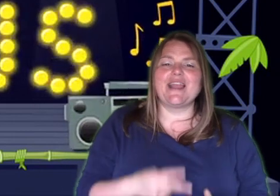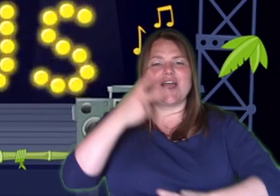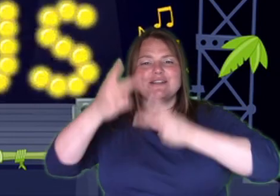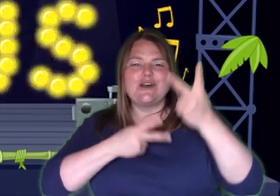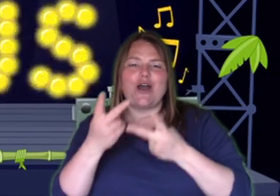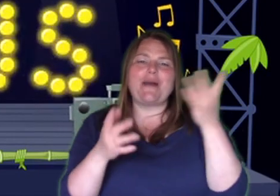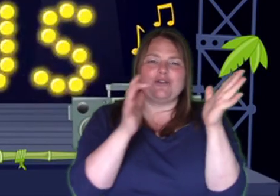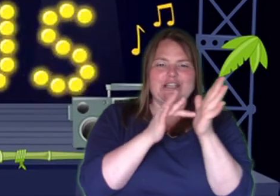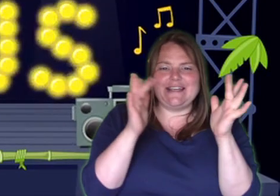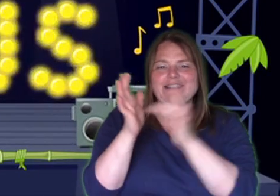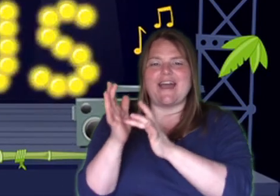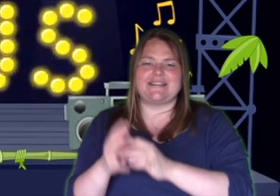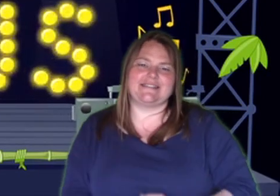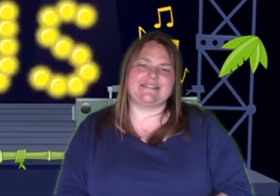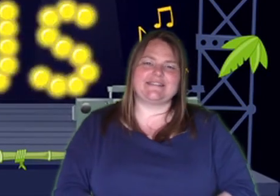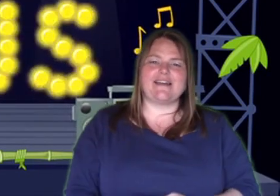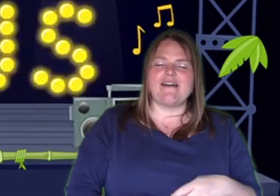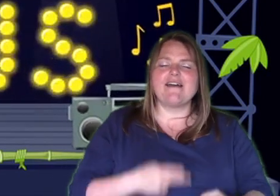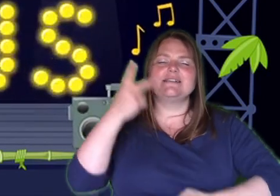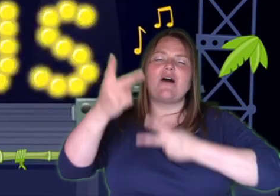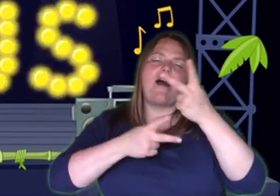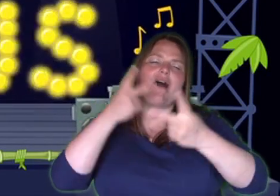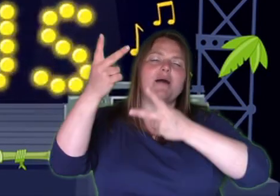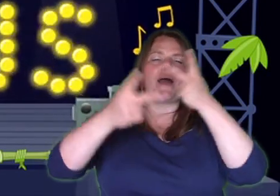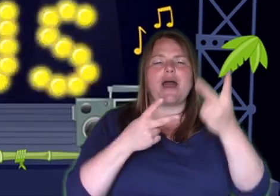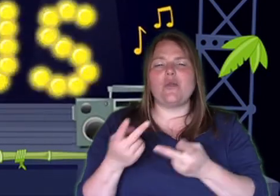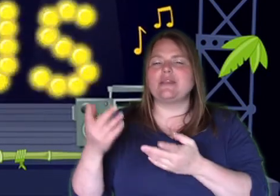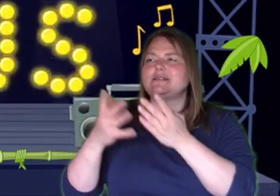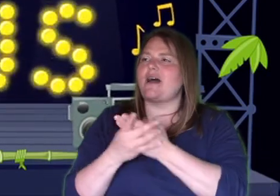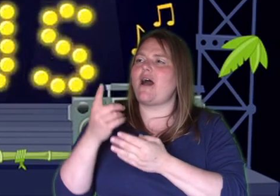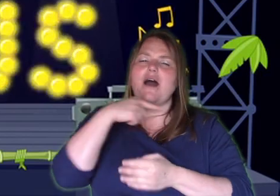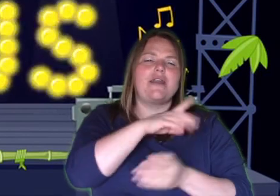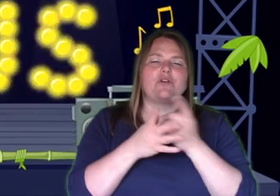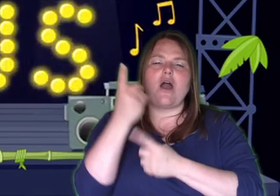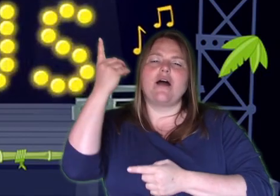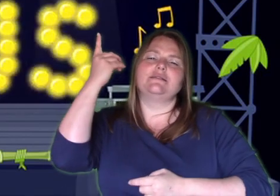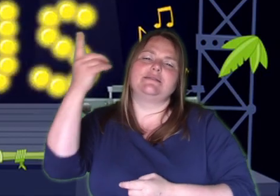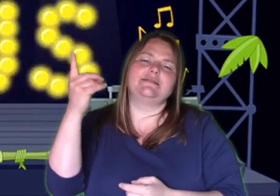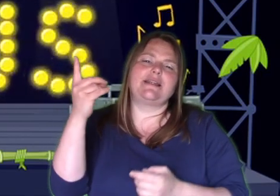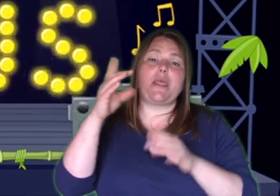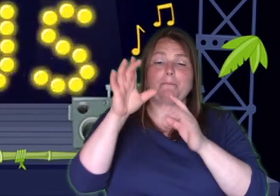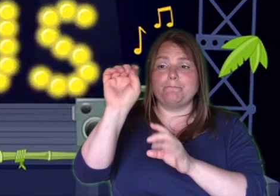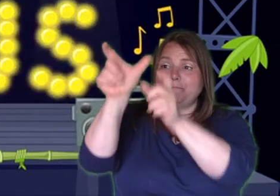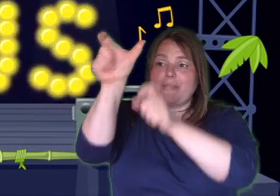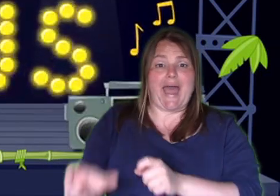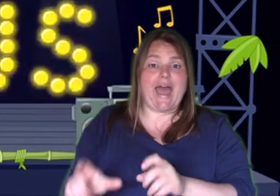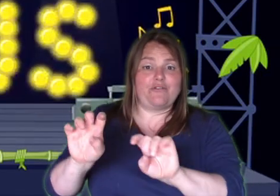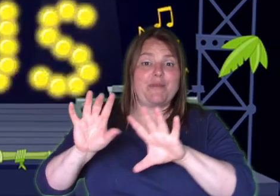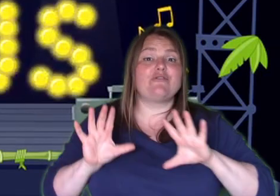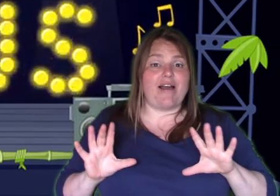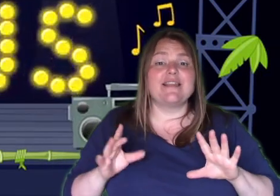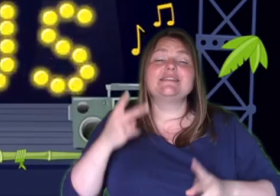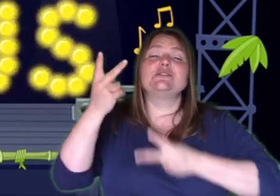A song about Jesus A song about the Son of God The man of miracles